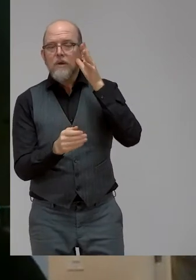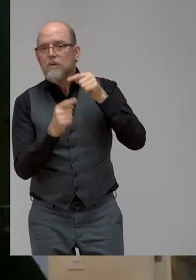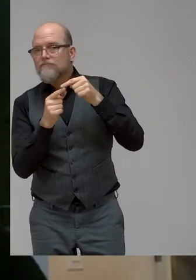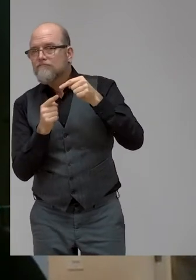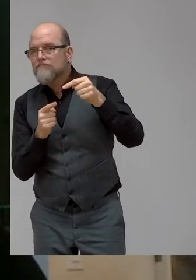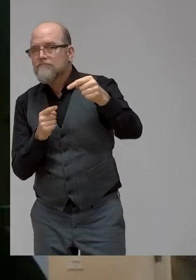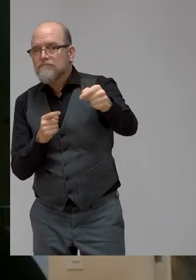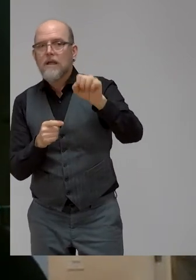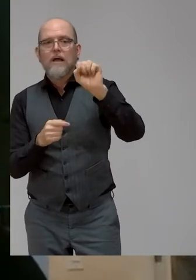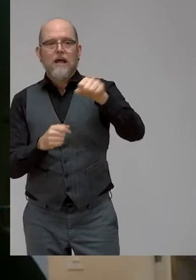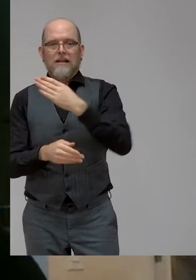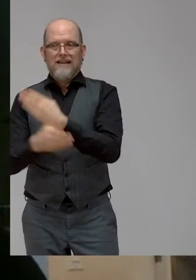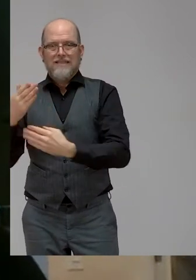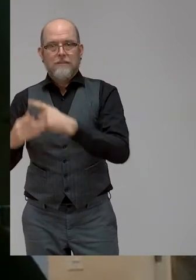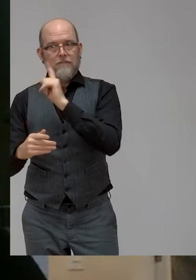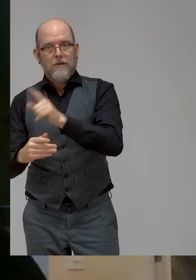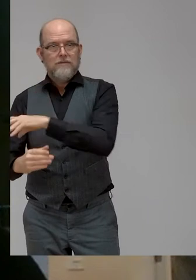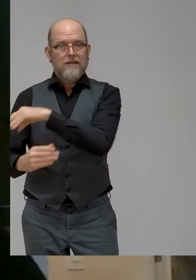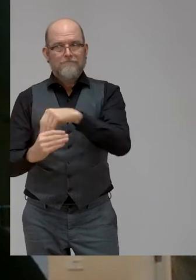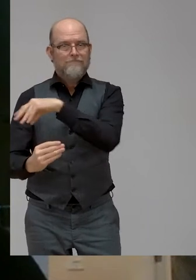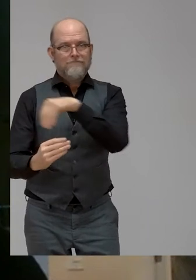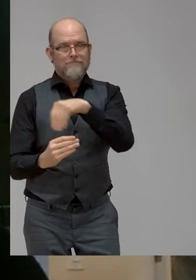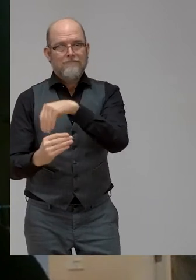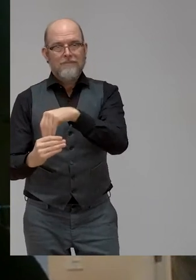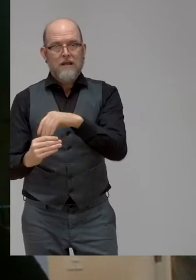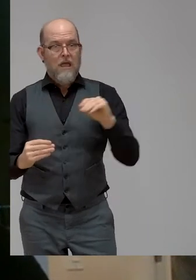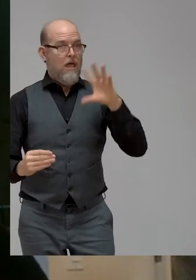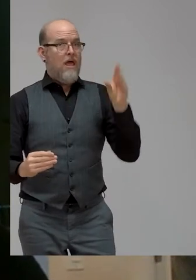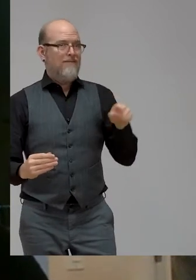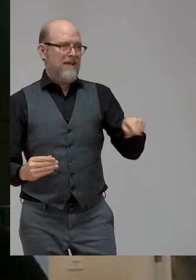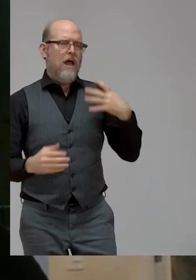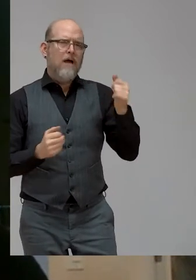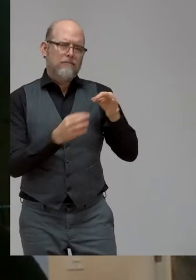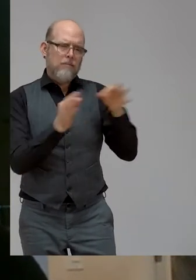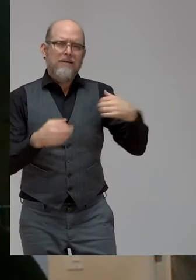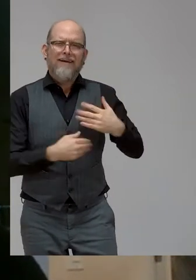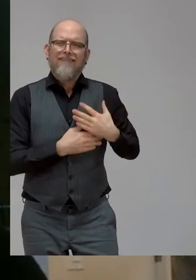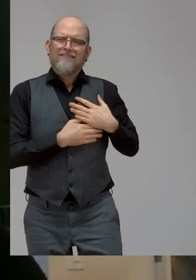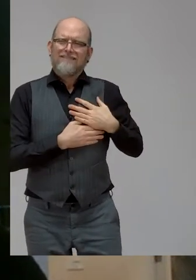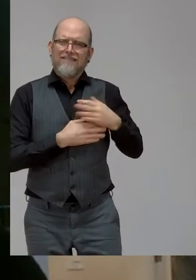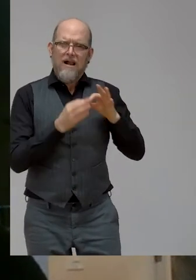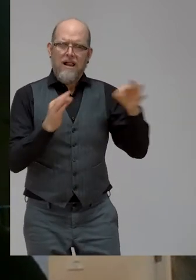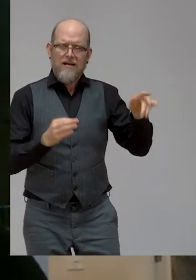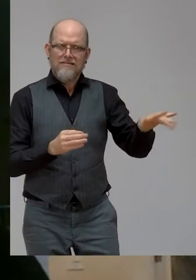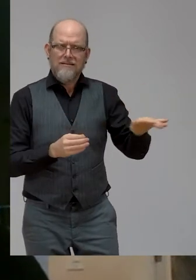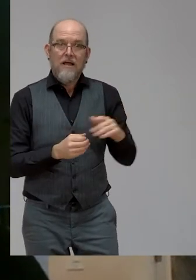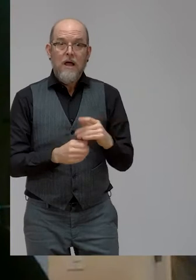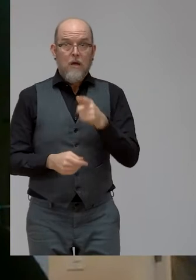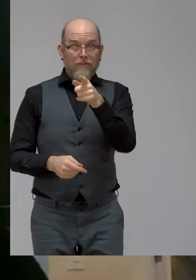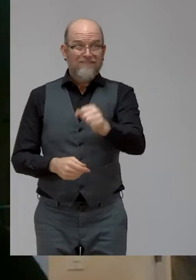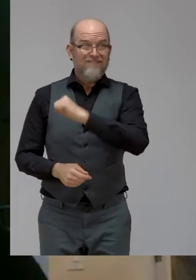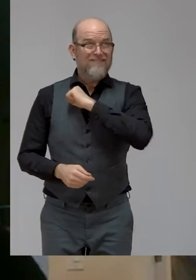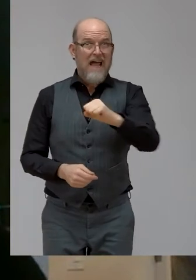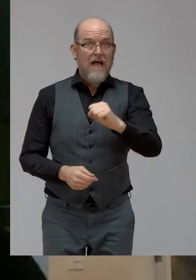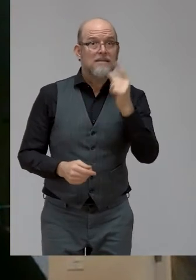reminded by one of my favorite African proverbs. If you want to go fast, go alone. If you want to